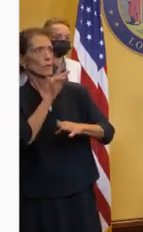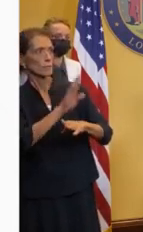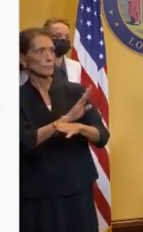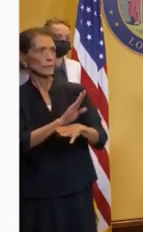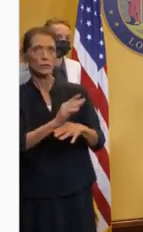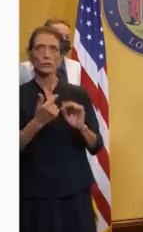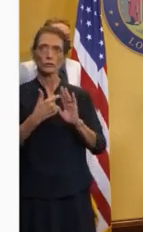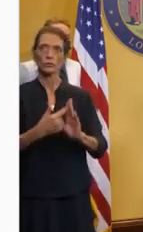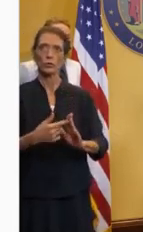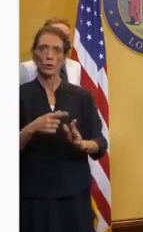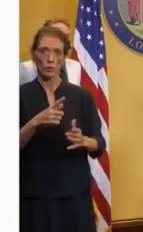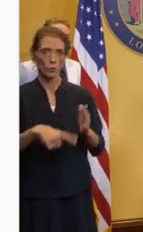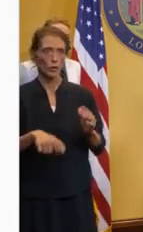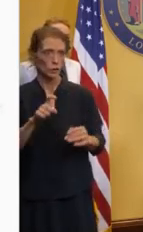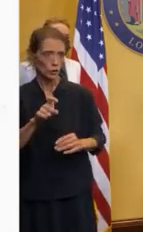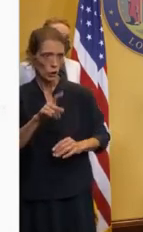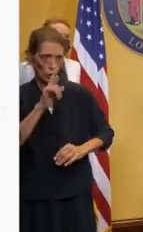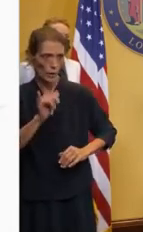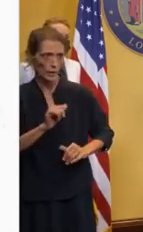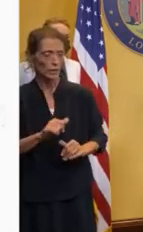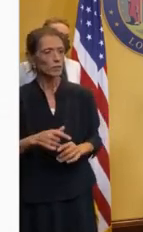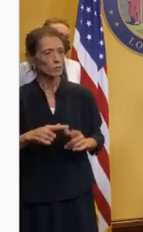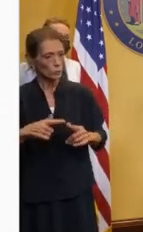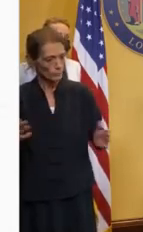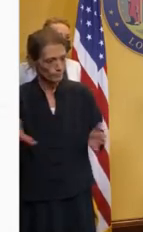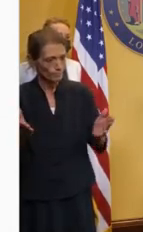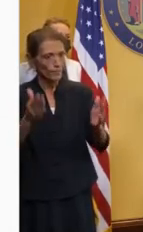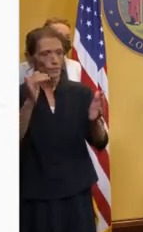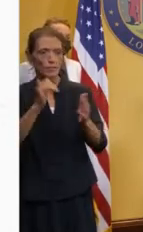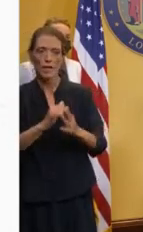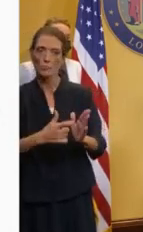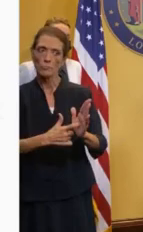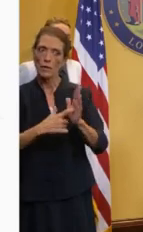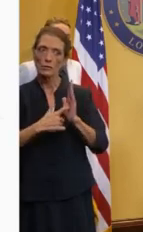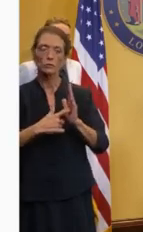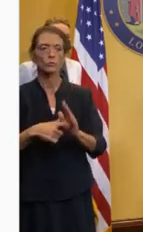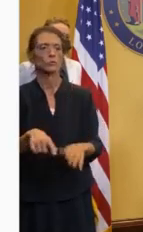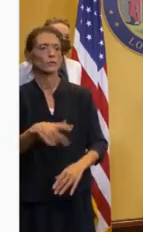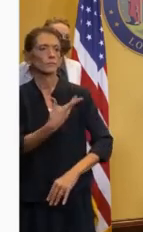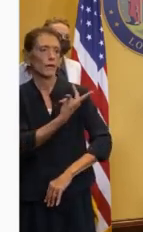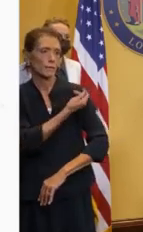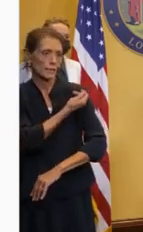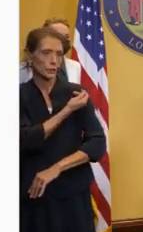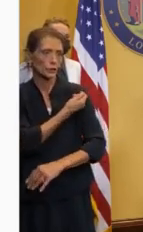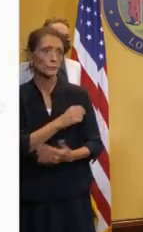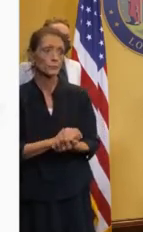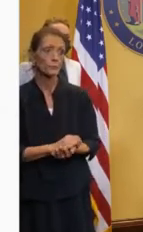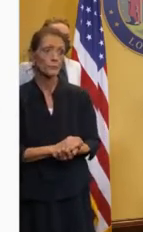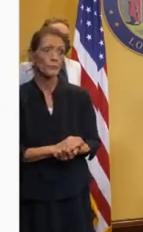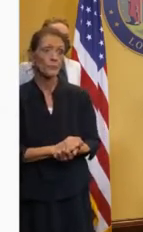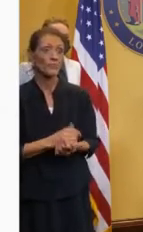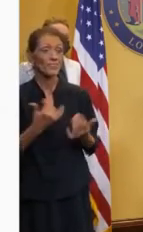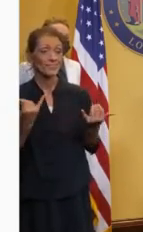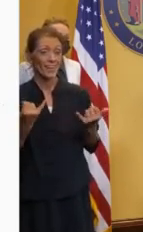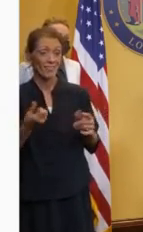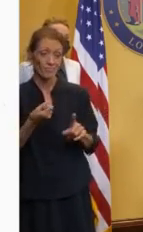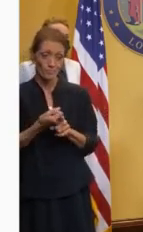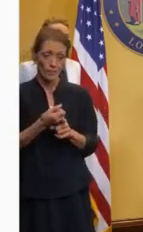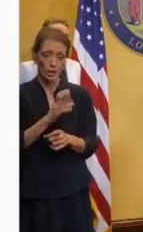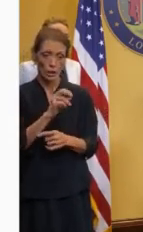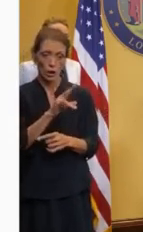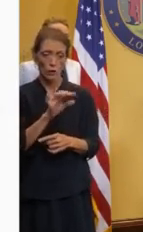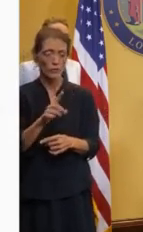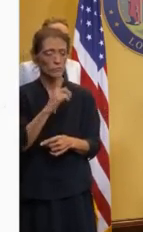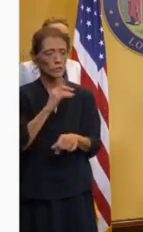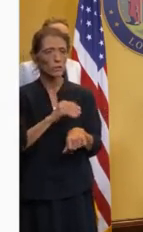in our city, pushing mandatory vaccinations. This wave of COVID has hit our